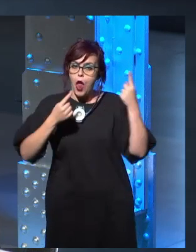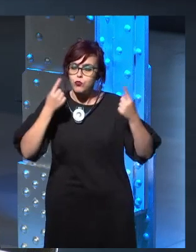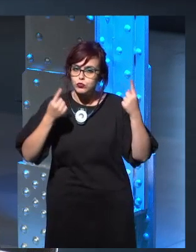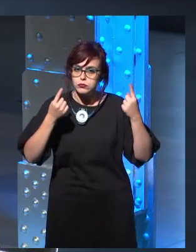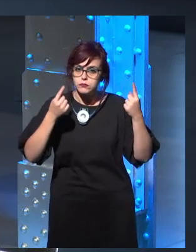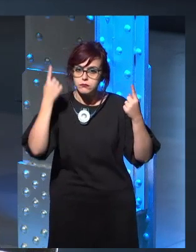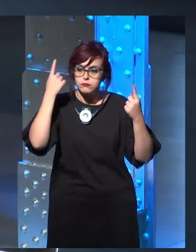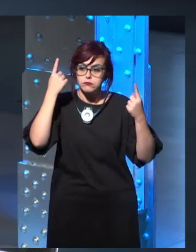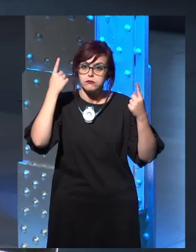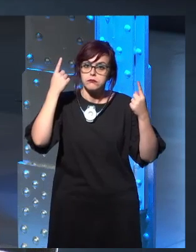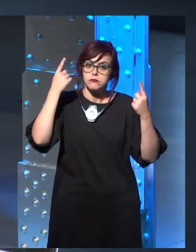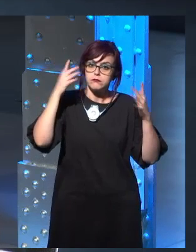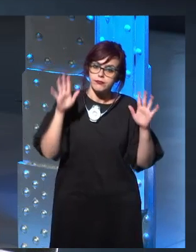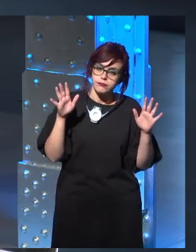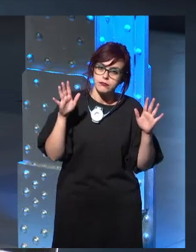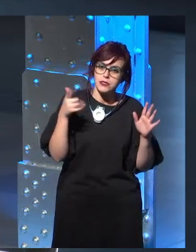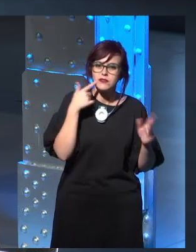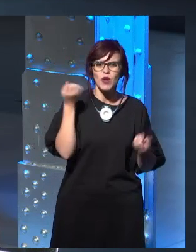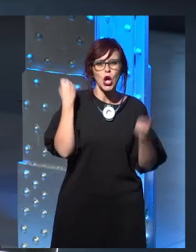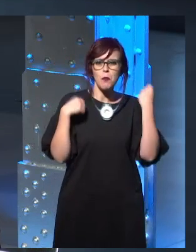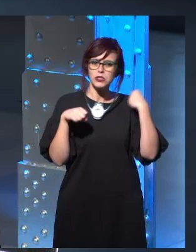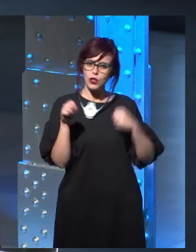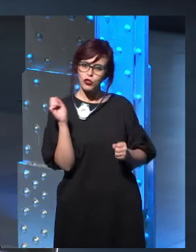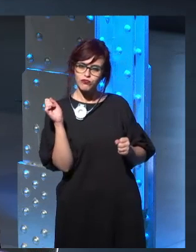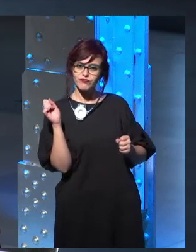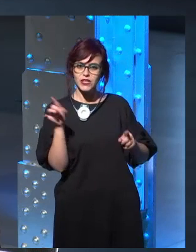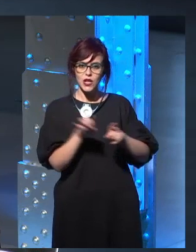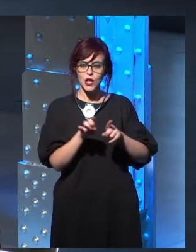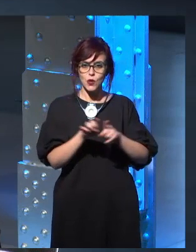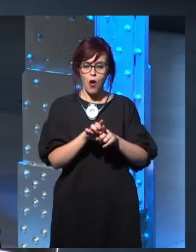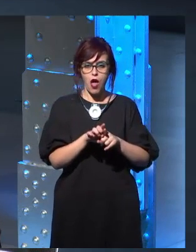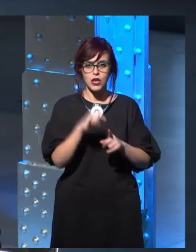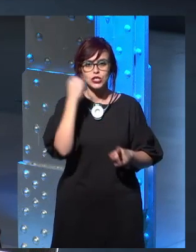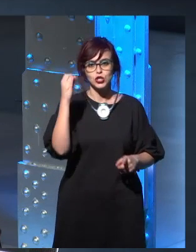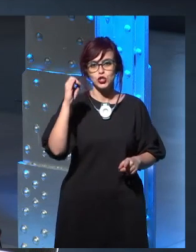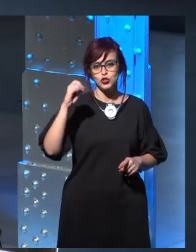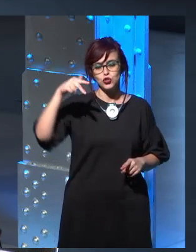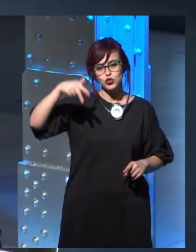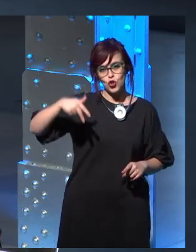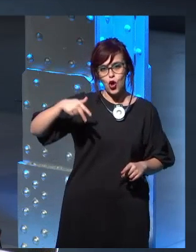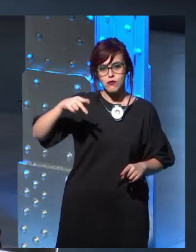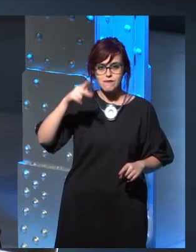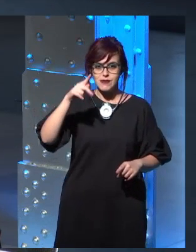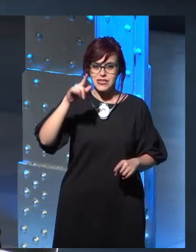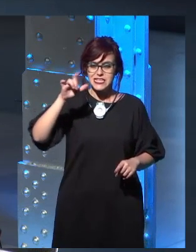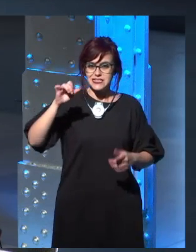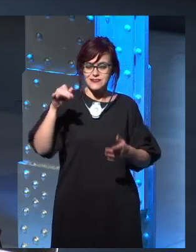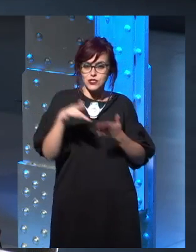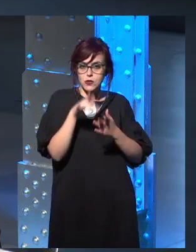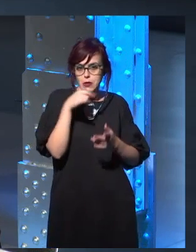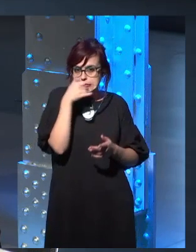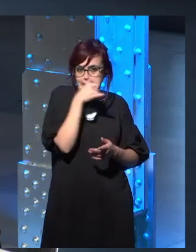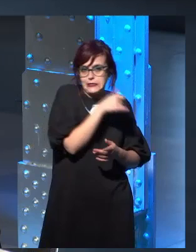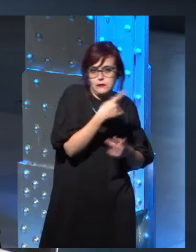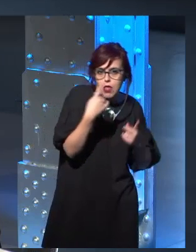act like this is a drug to them. Like, it's cocaine and they need their fix. And they, they get very angry and upset